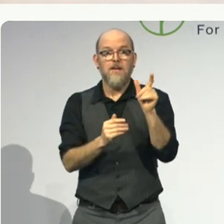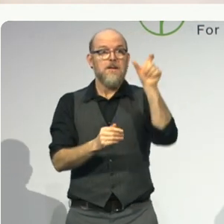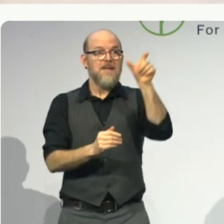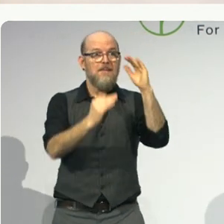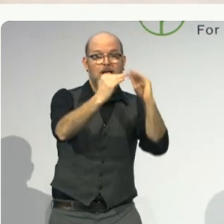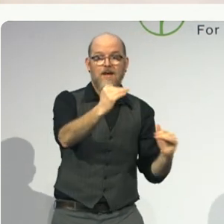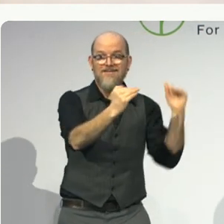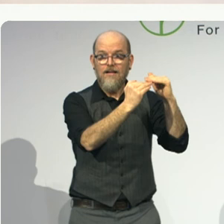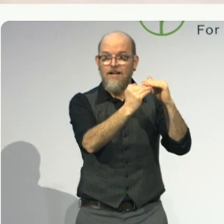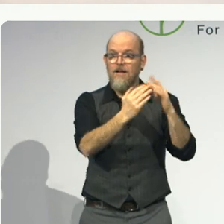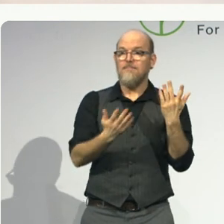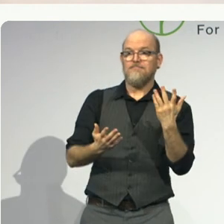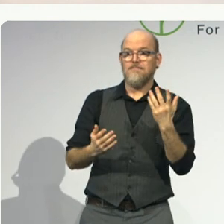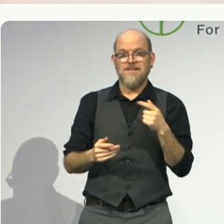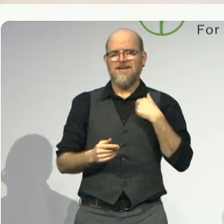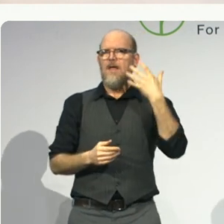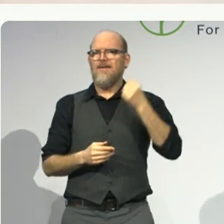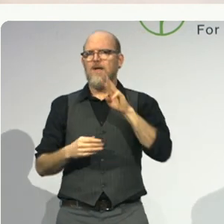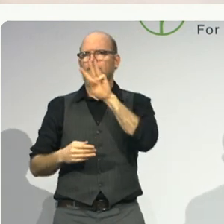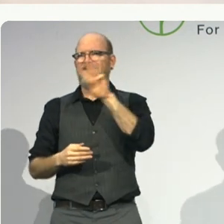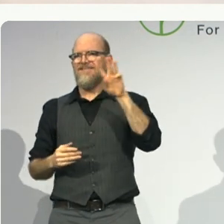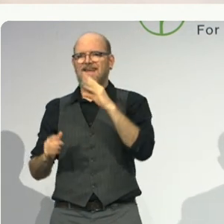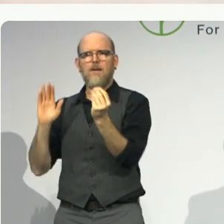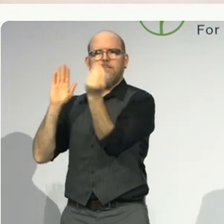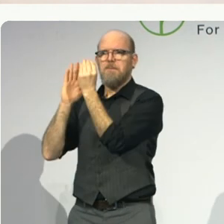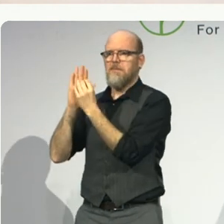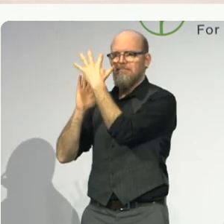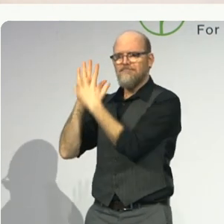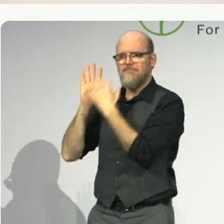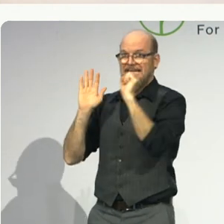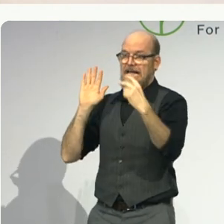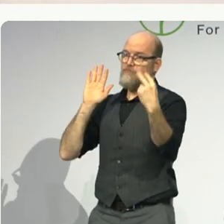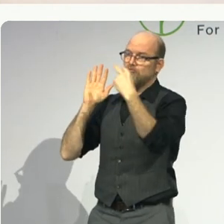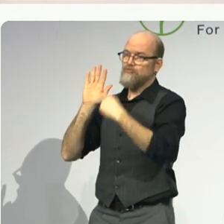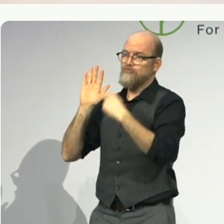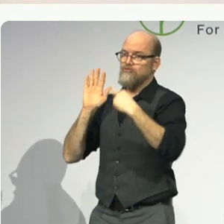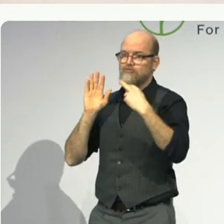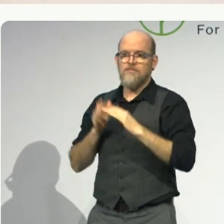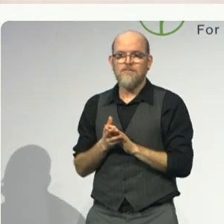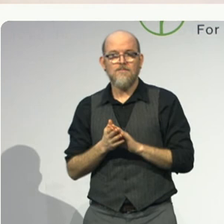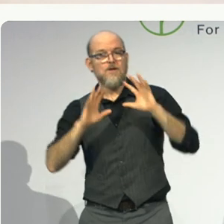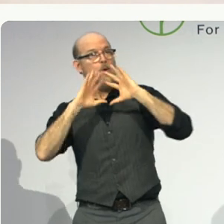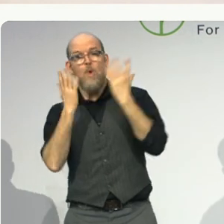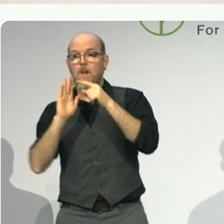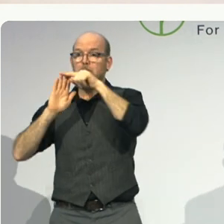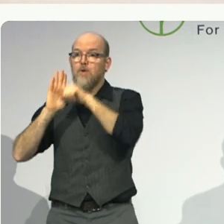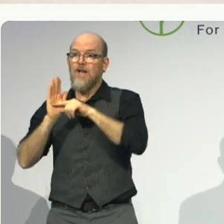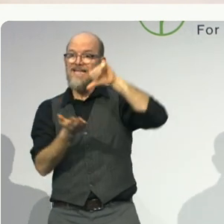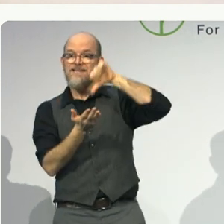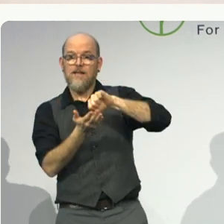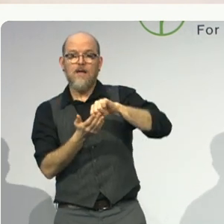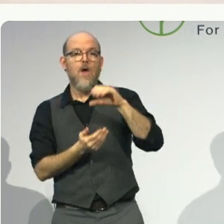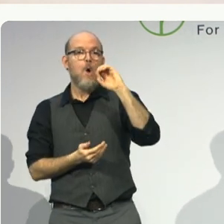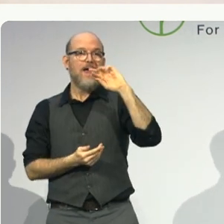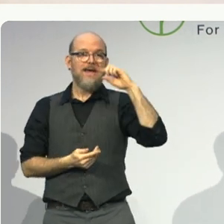website at worldpolicycenter.org. I'm just going to show you for now the education. We had